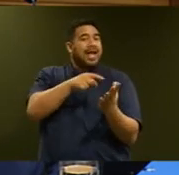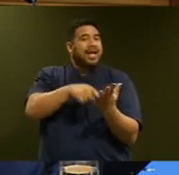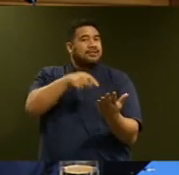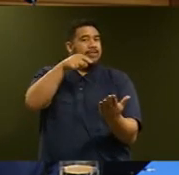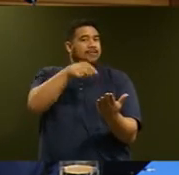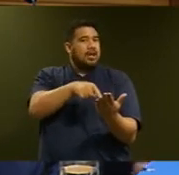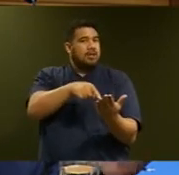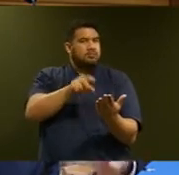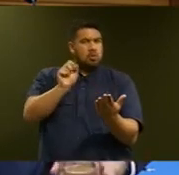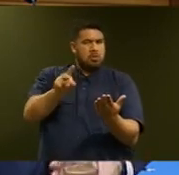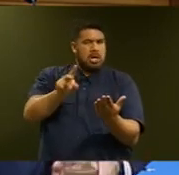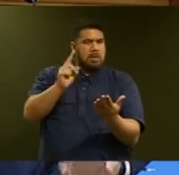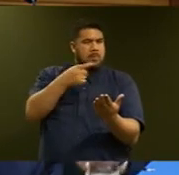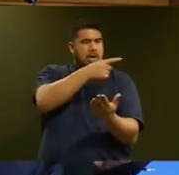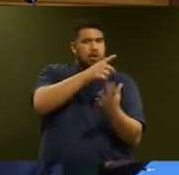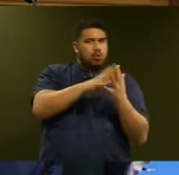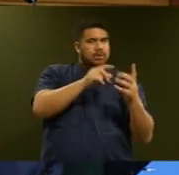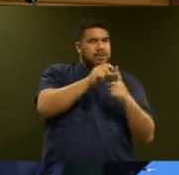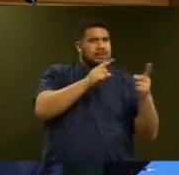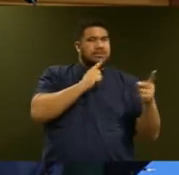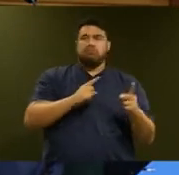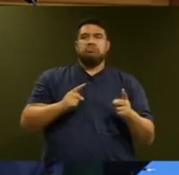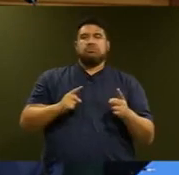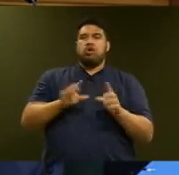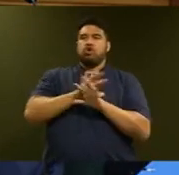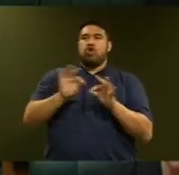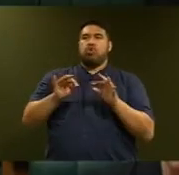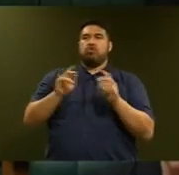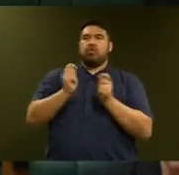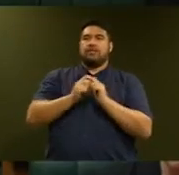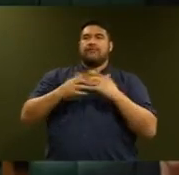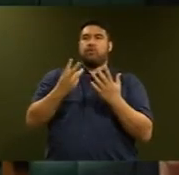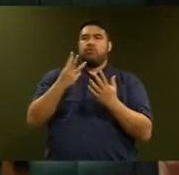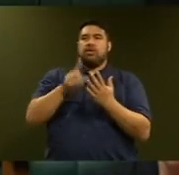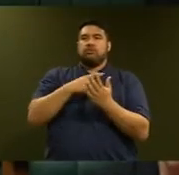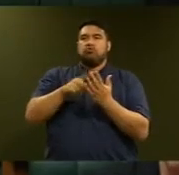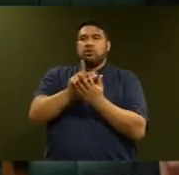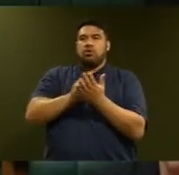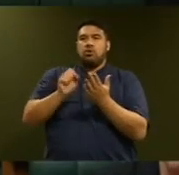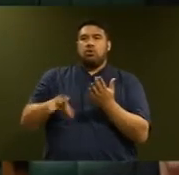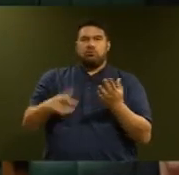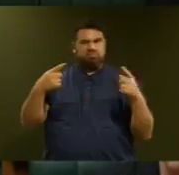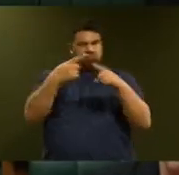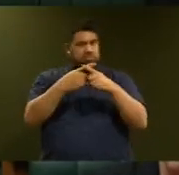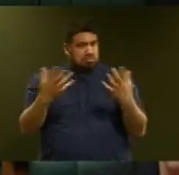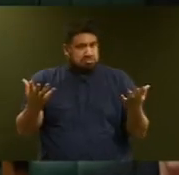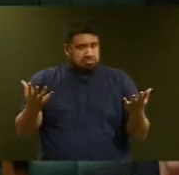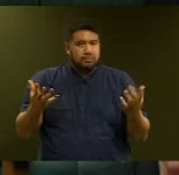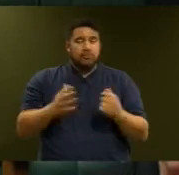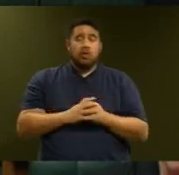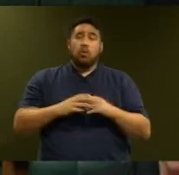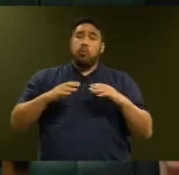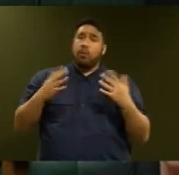Mr Peters' view that there will be no changes to the three strikes law? On behalf of the Prime Minister, Mr Speaker, it is the job of any